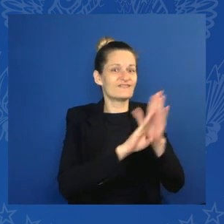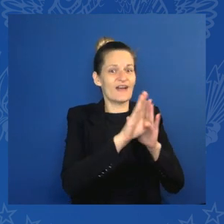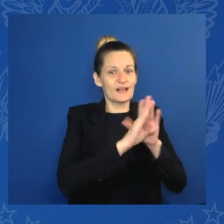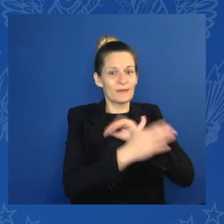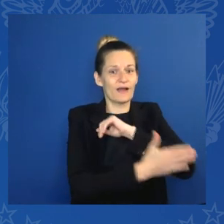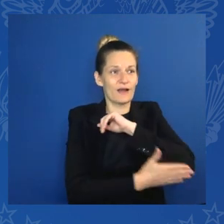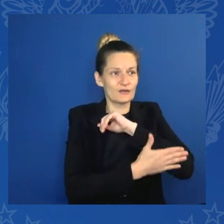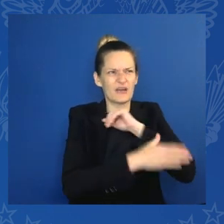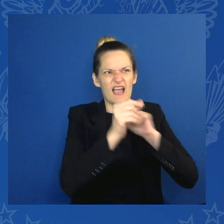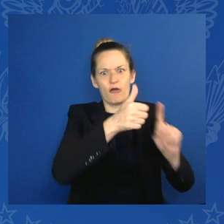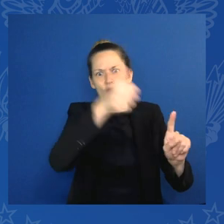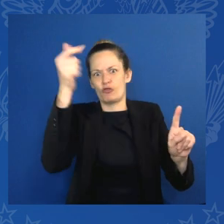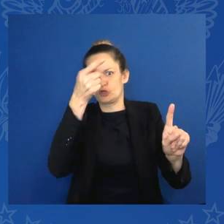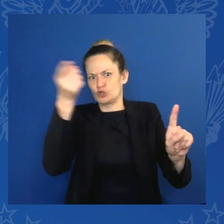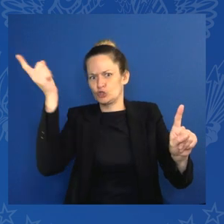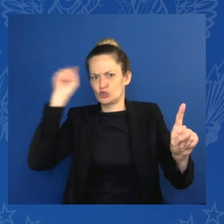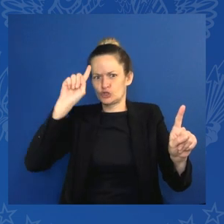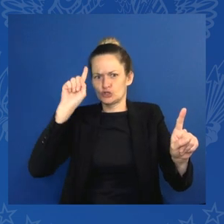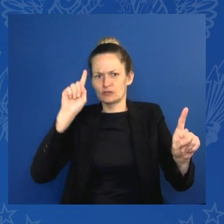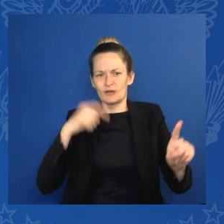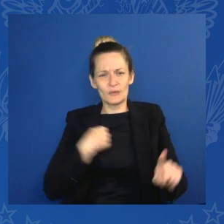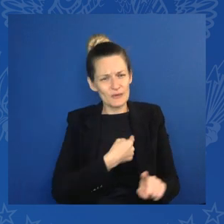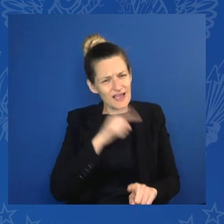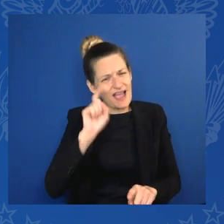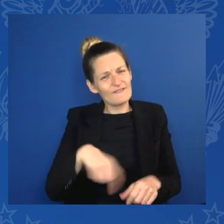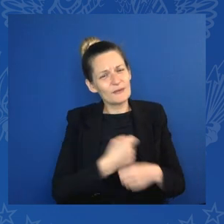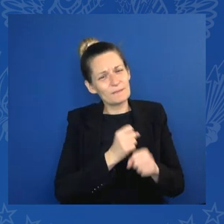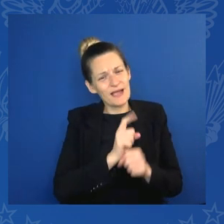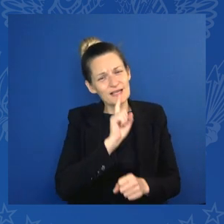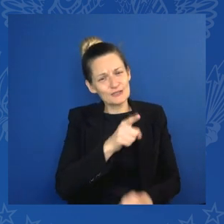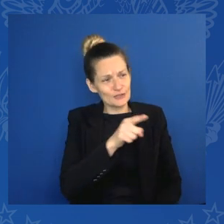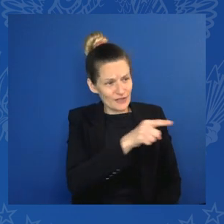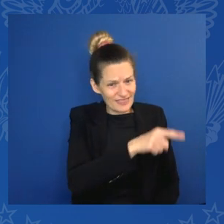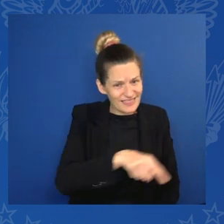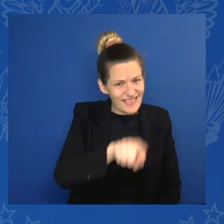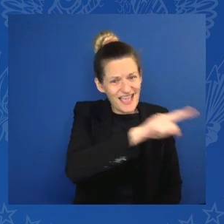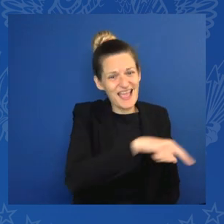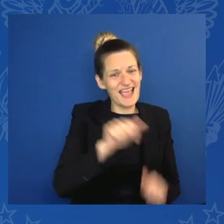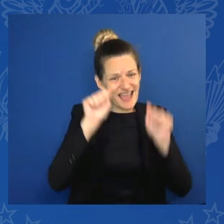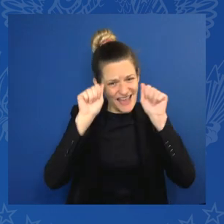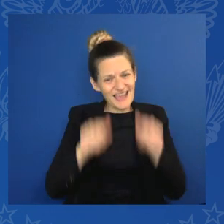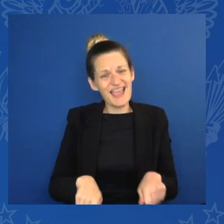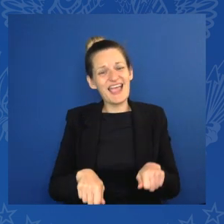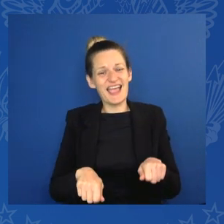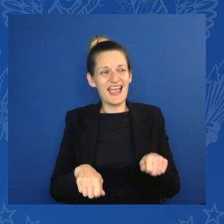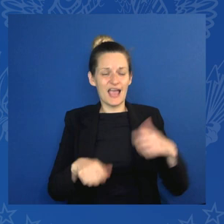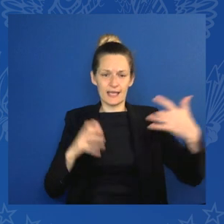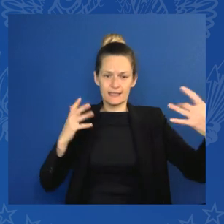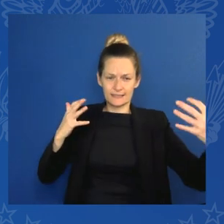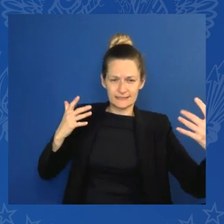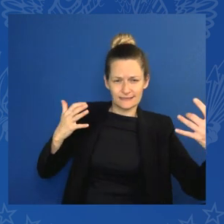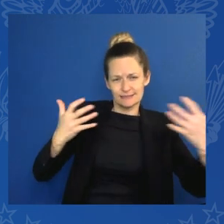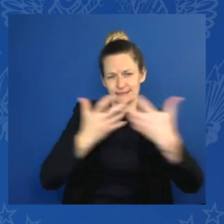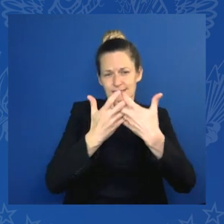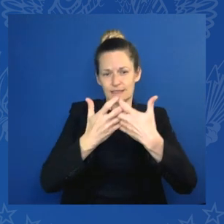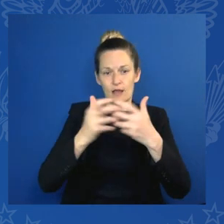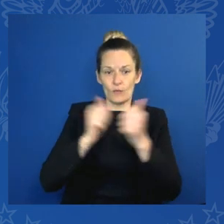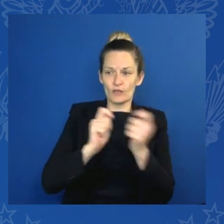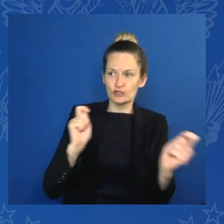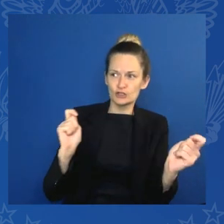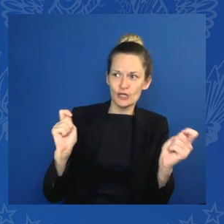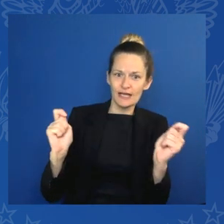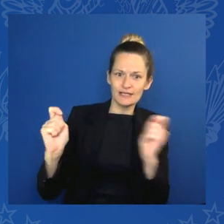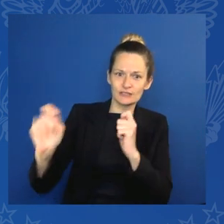make sure that they can be retroverted to carry hydrogen. So that's a way to reconcile